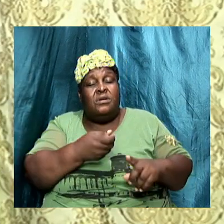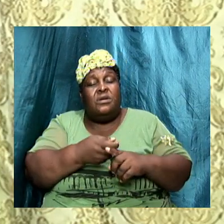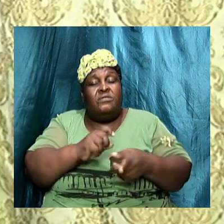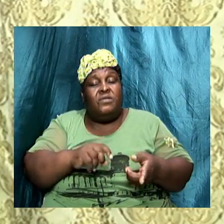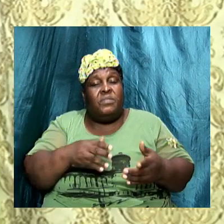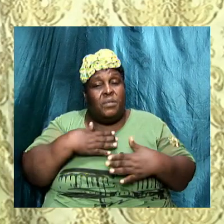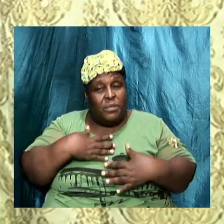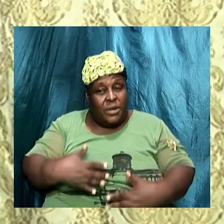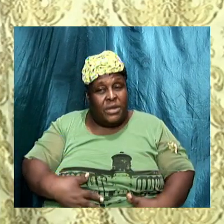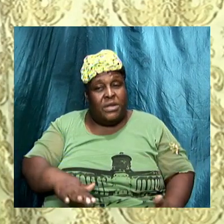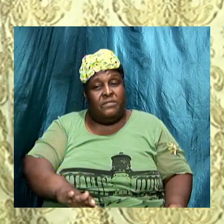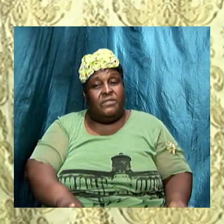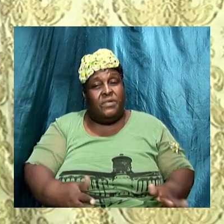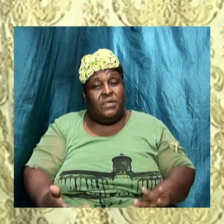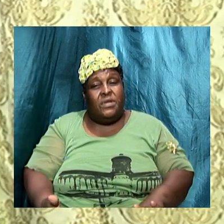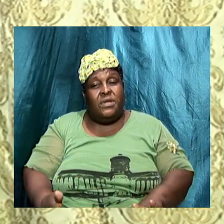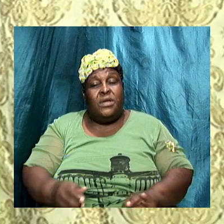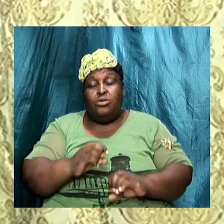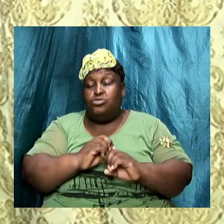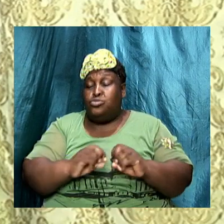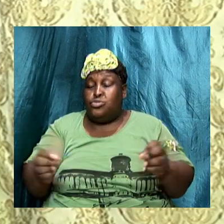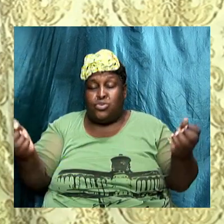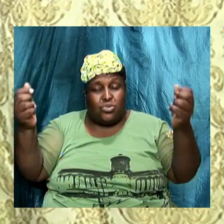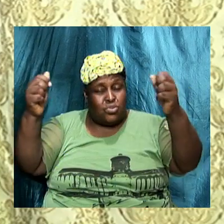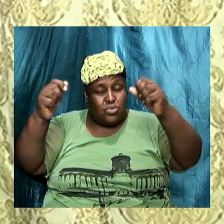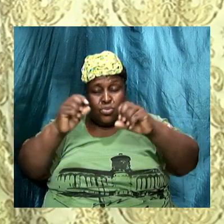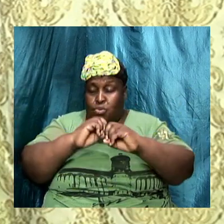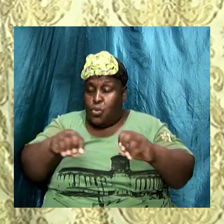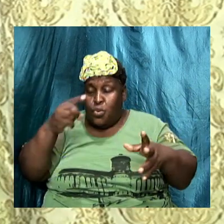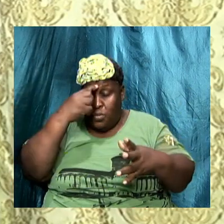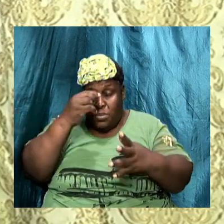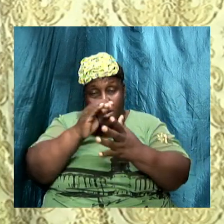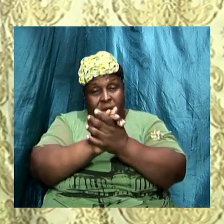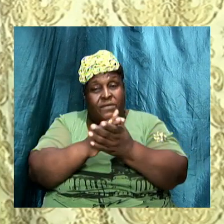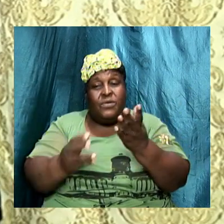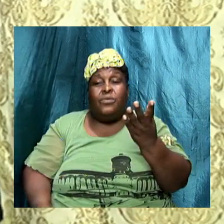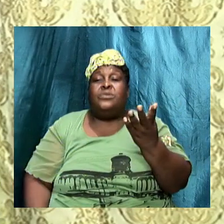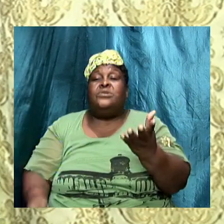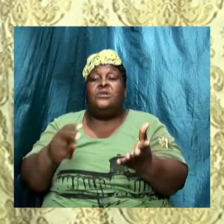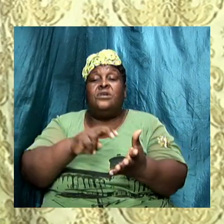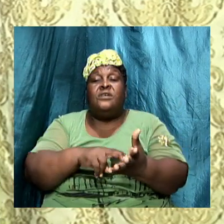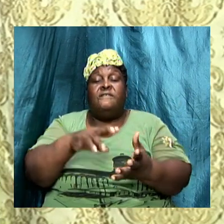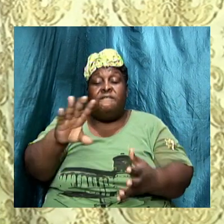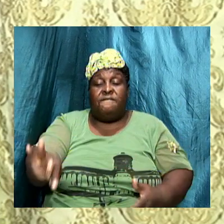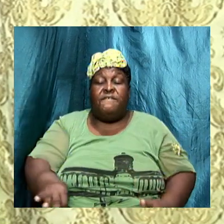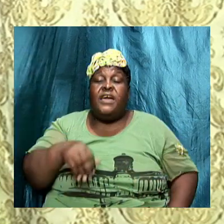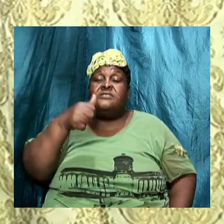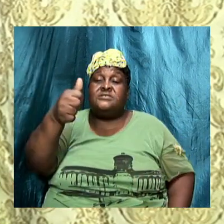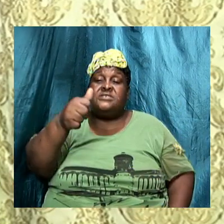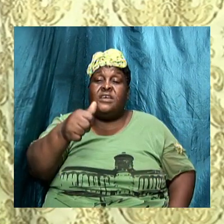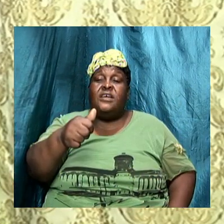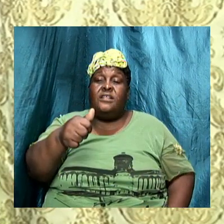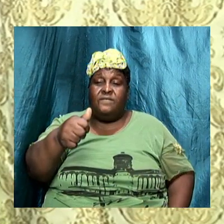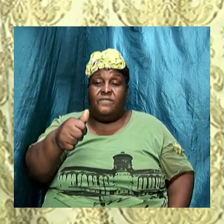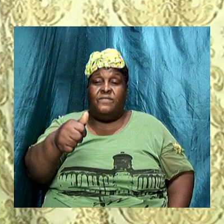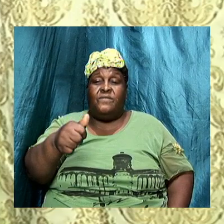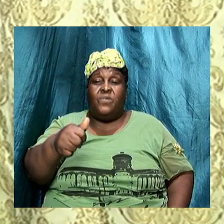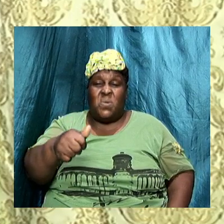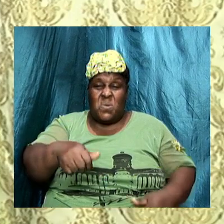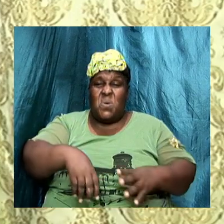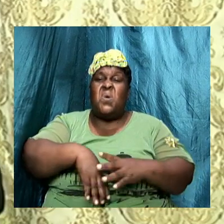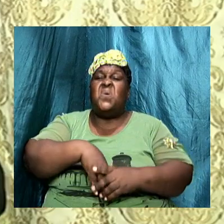doubt amen the resurrection you're going to find yourself left behind and that is how